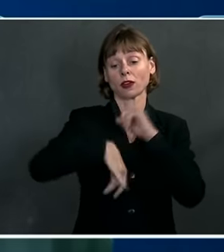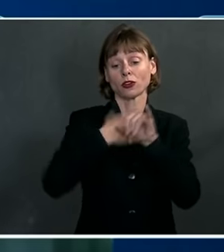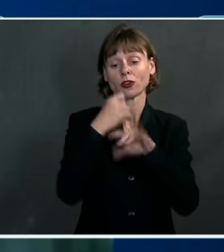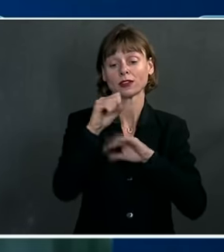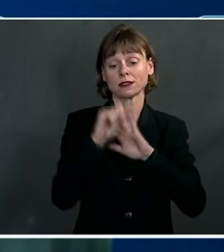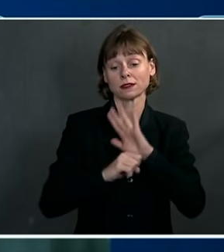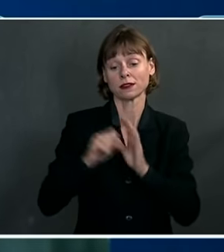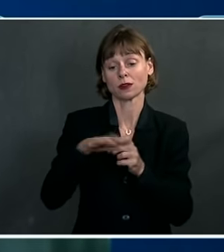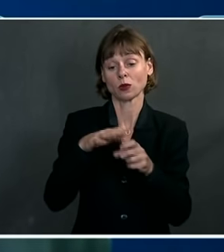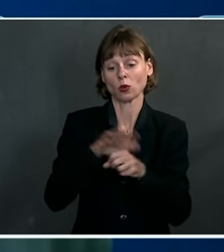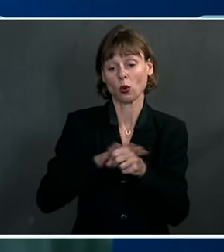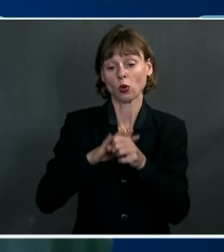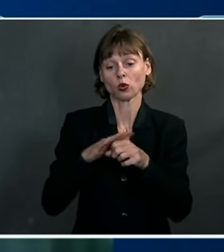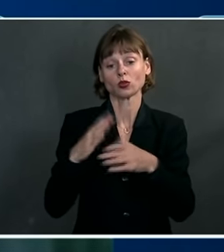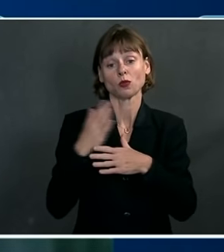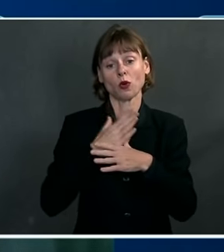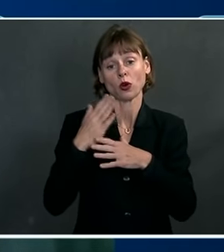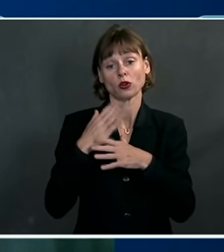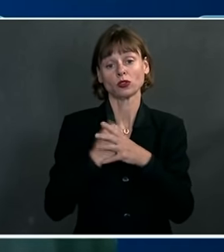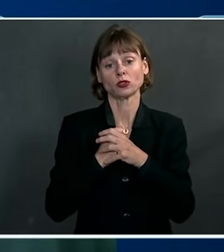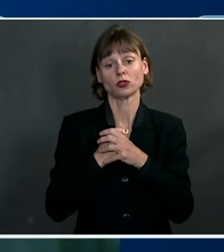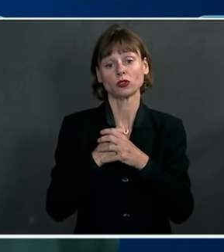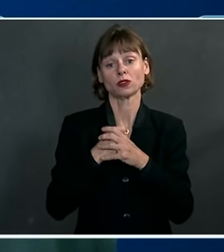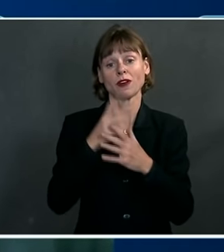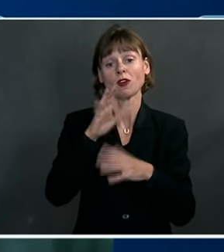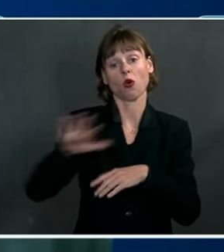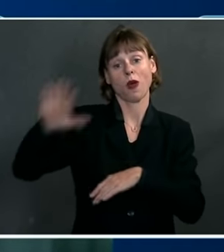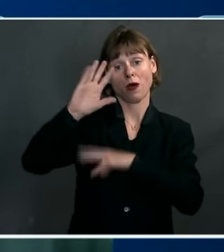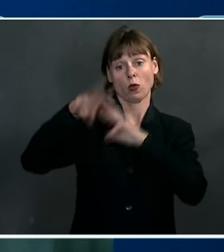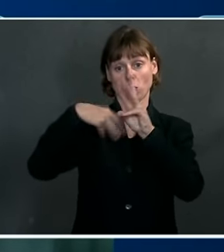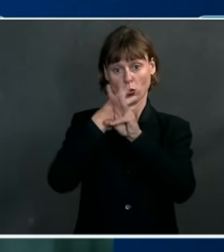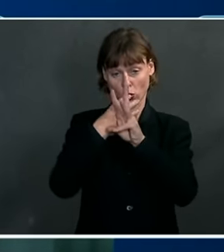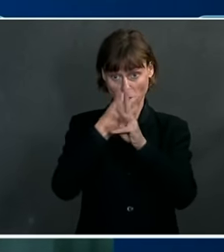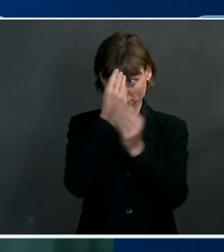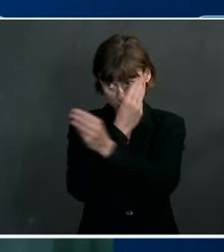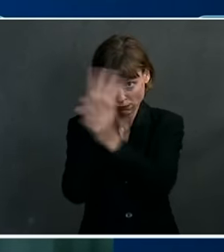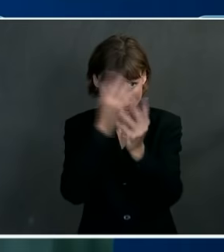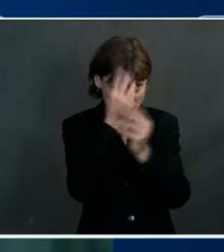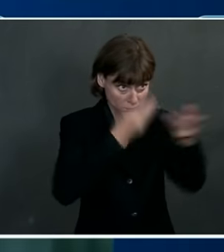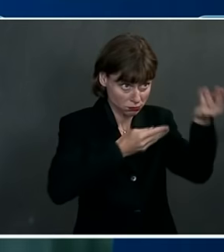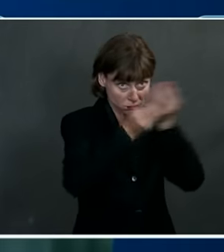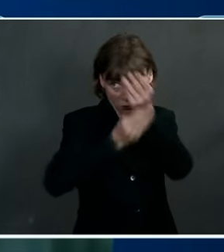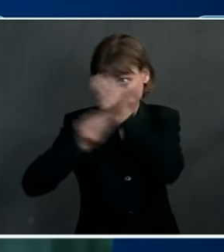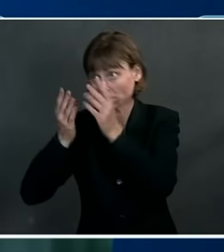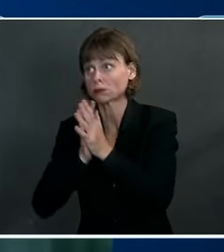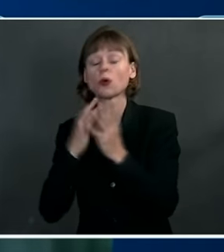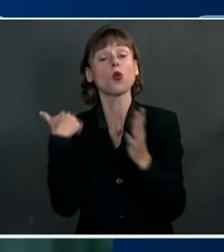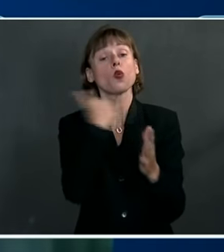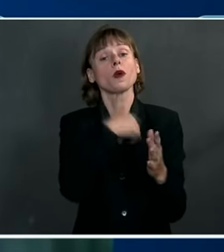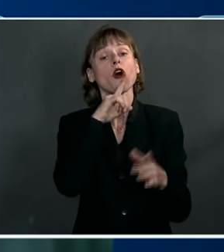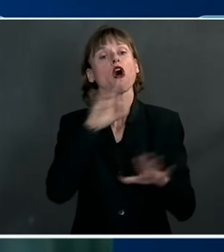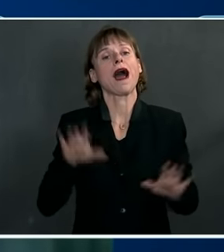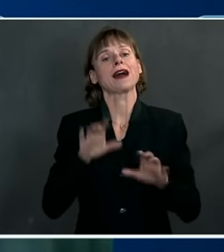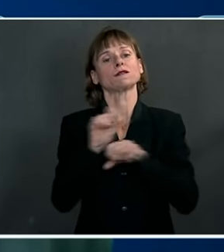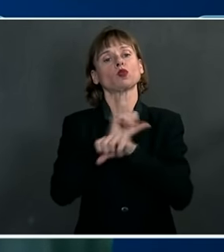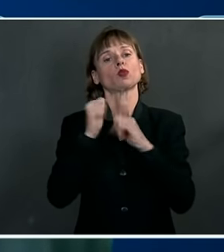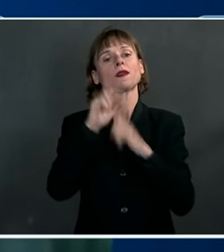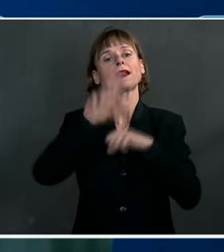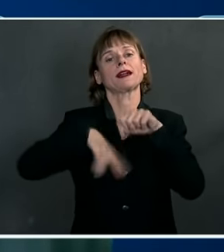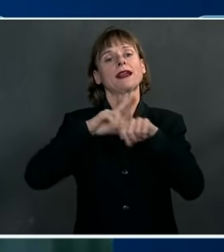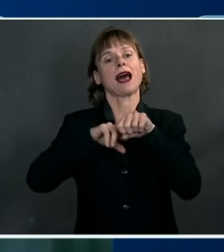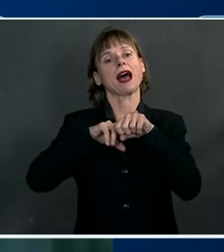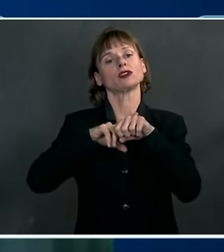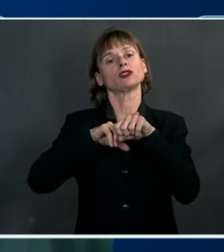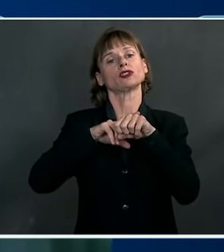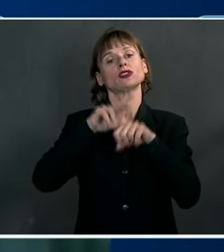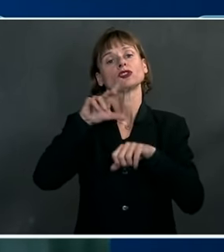and impact of variants in the United States and around the world. And we are actively working with national reference laboratories,